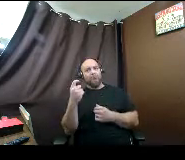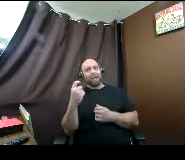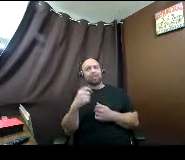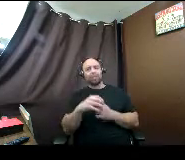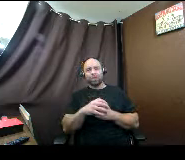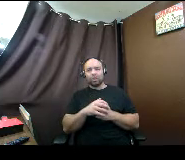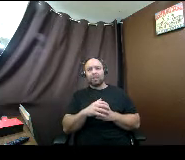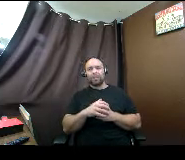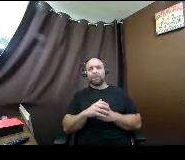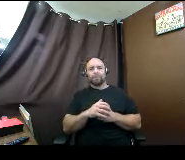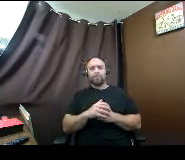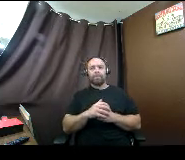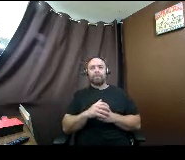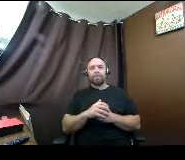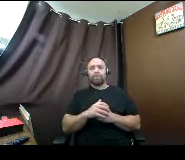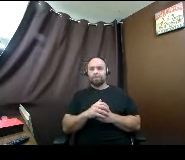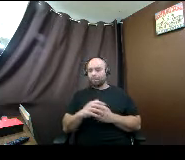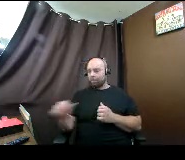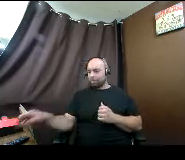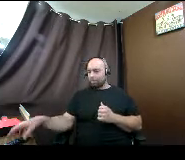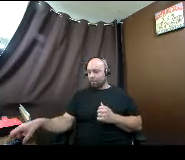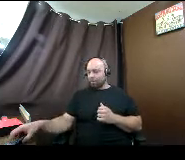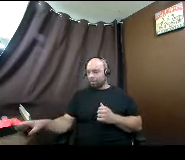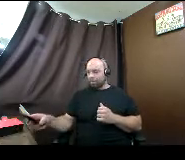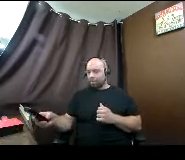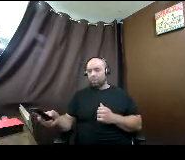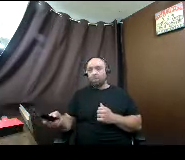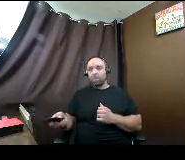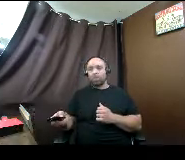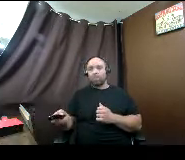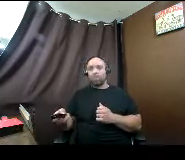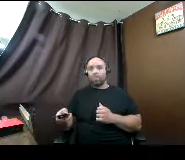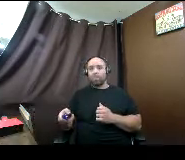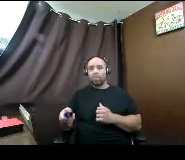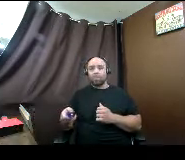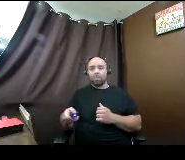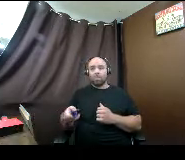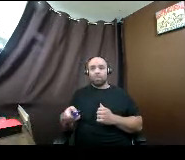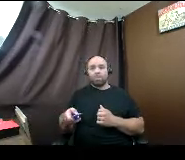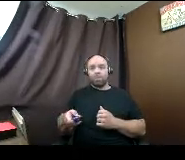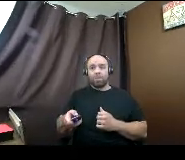It would be a tax. Yes, that is more of a tax.